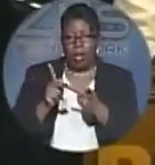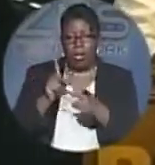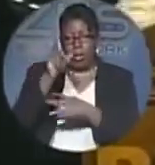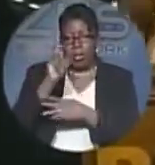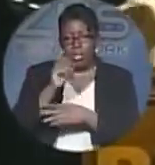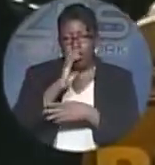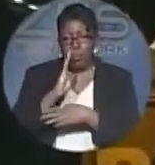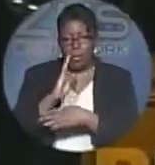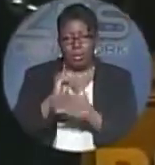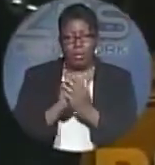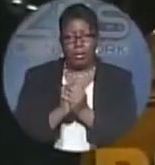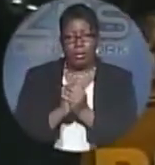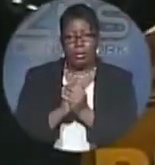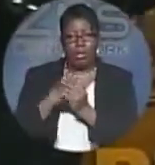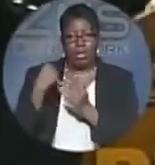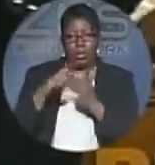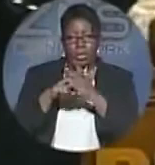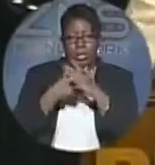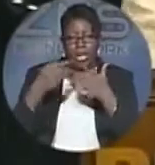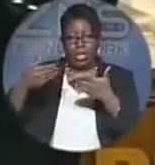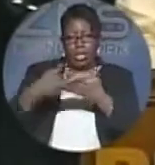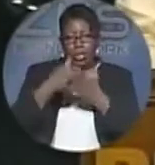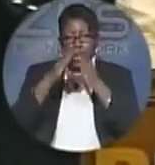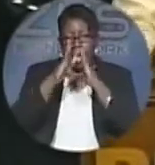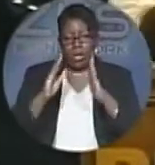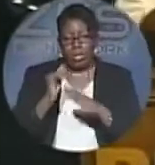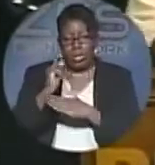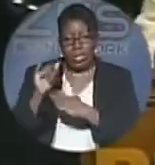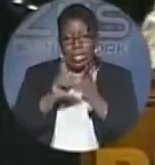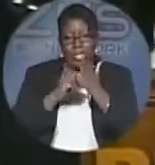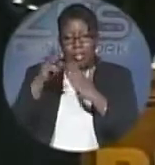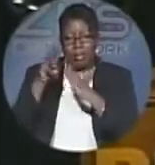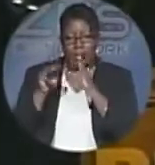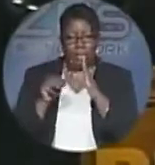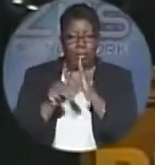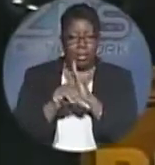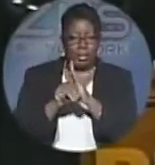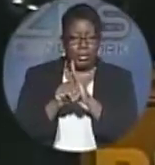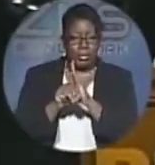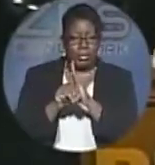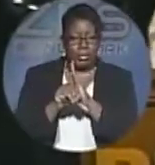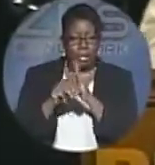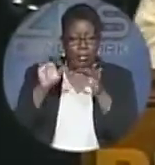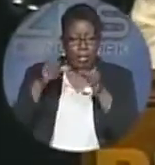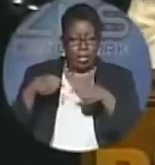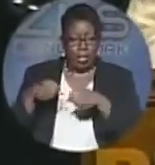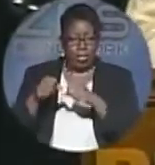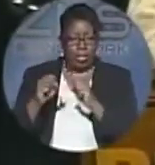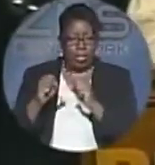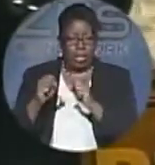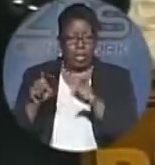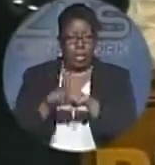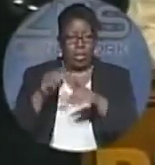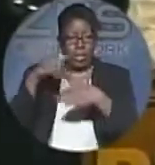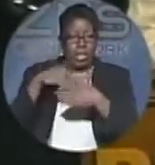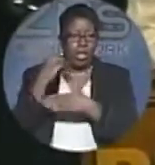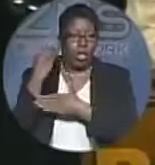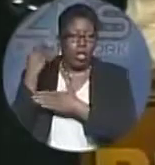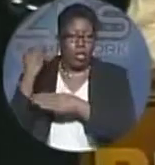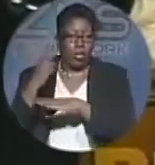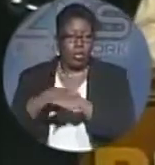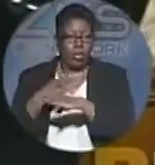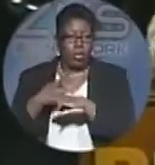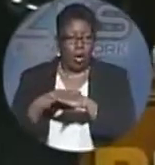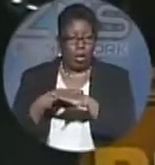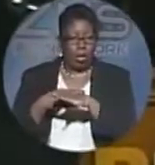We will start new housing divisions in Dedman Street and also in Holmes Rock. Pelican Lake